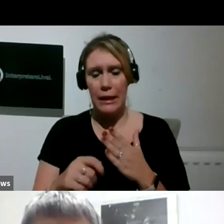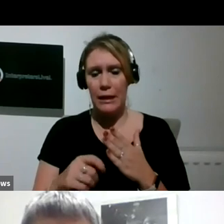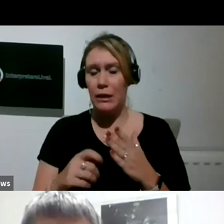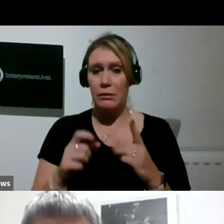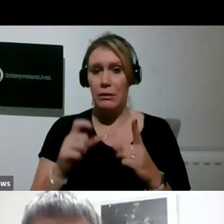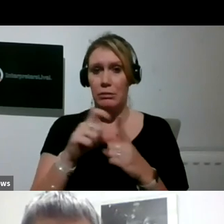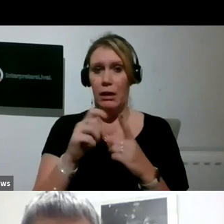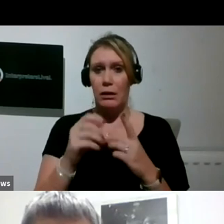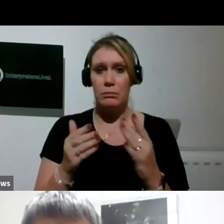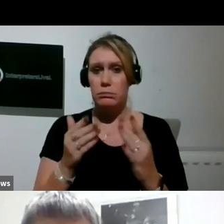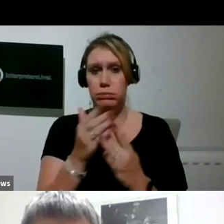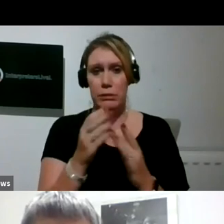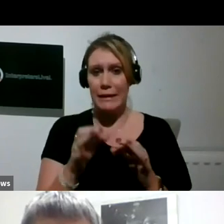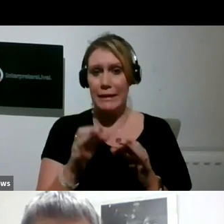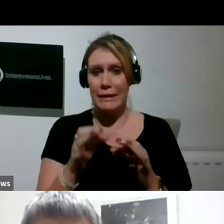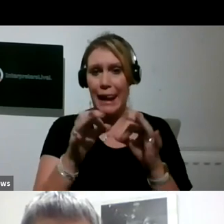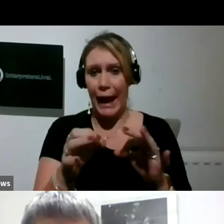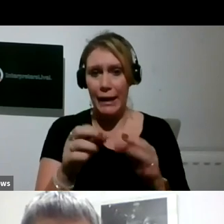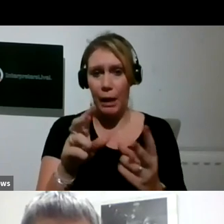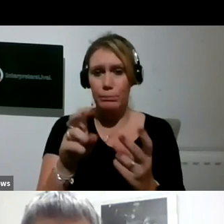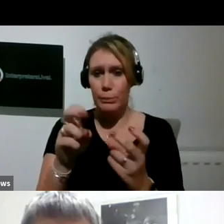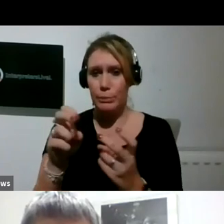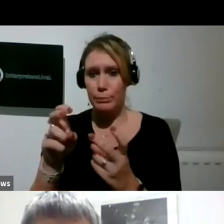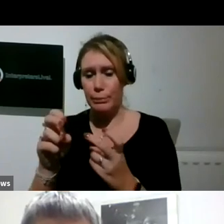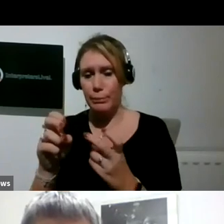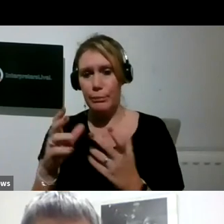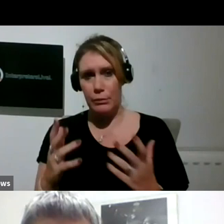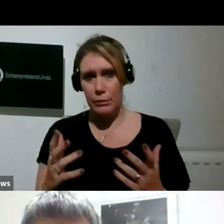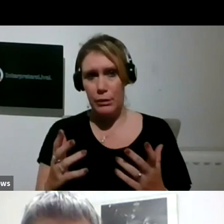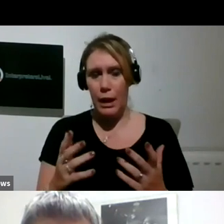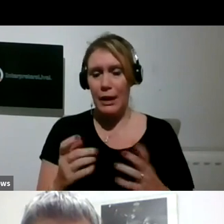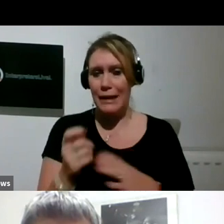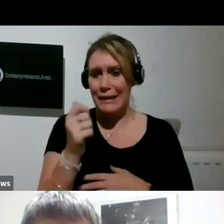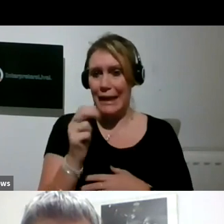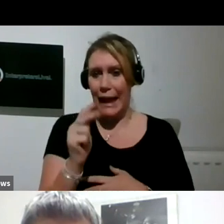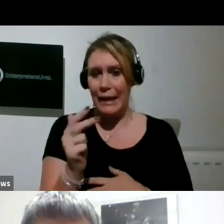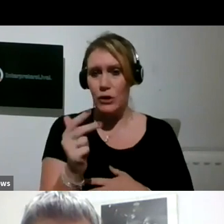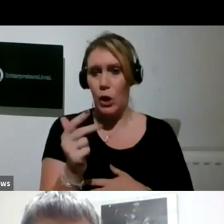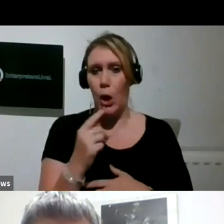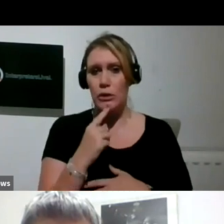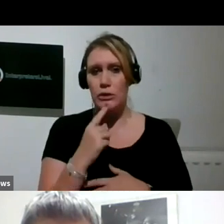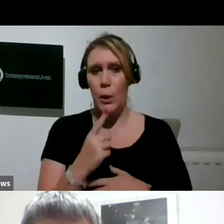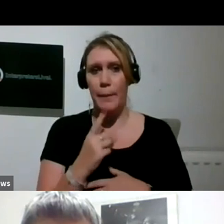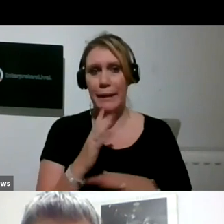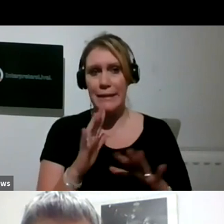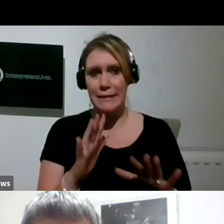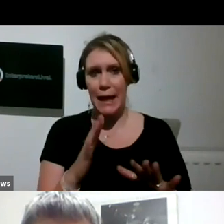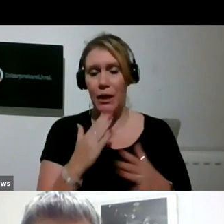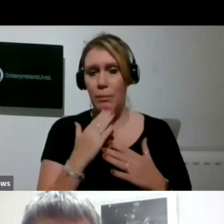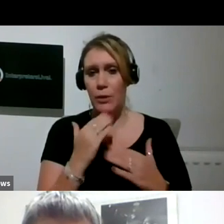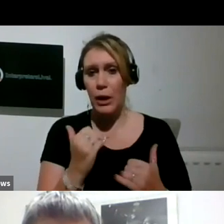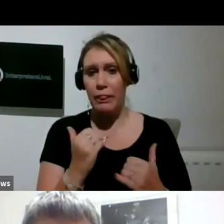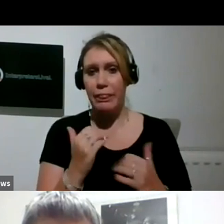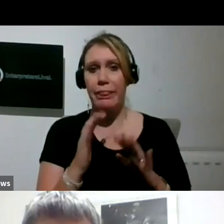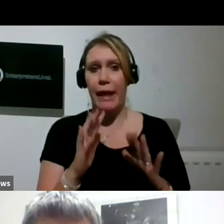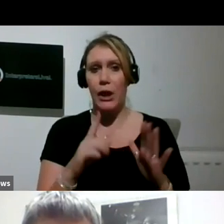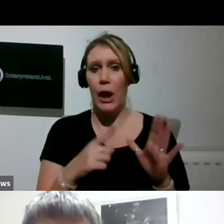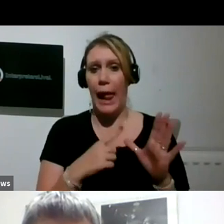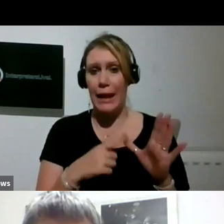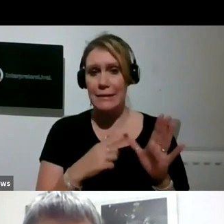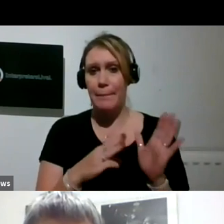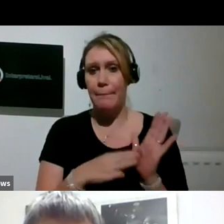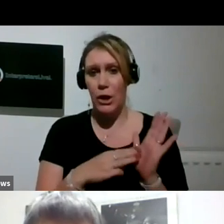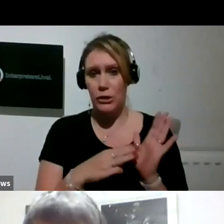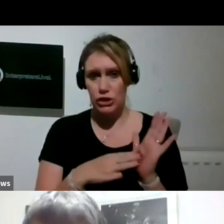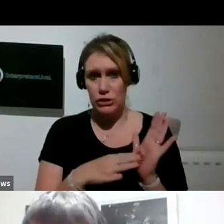Yes, we're only getting the bits of you, and it's nearly eight o'clock, so I'm just going to leave it there. Like I say, I'd like